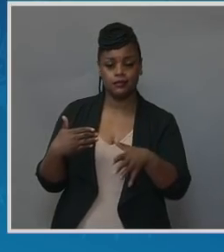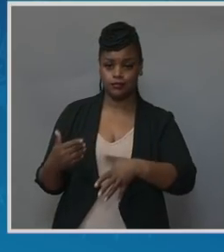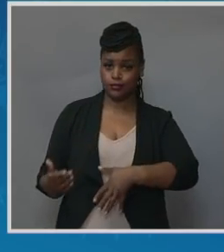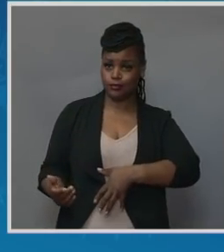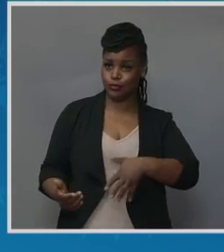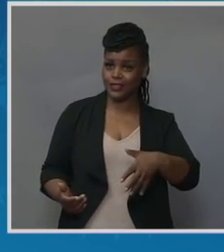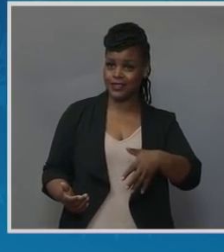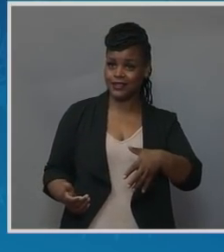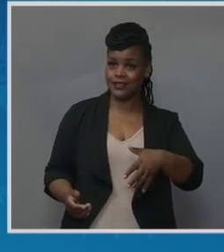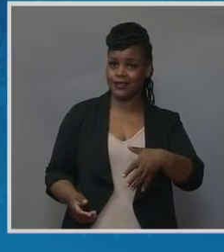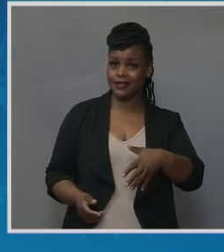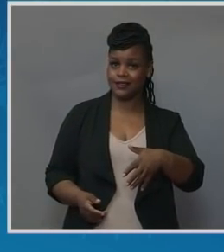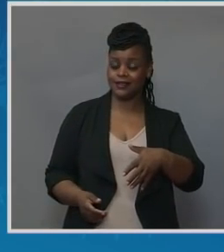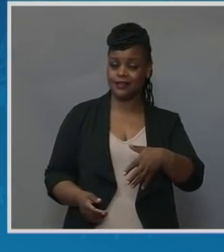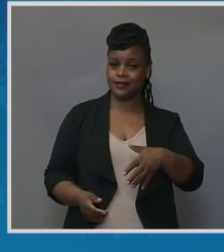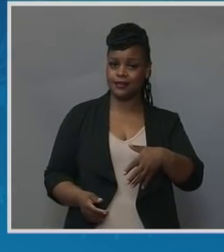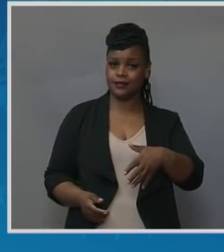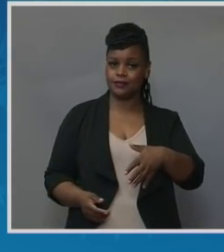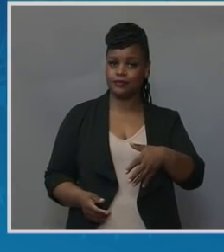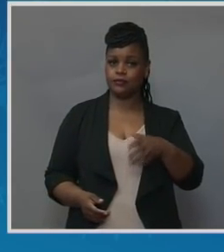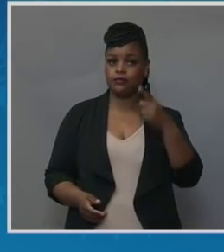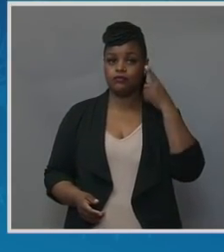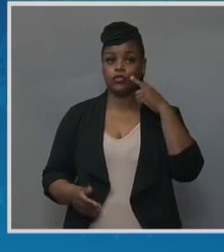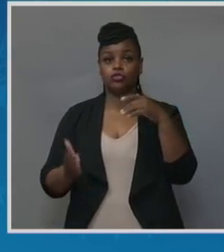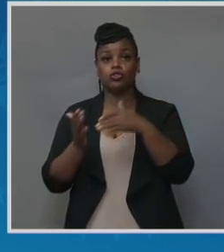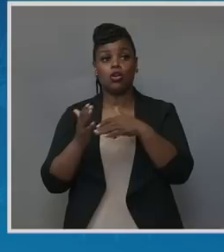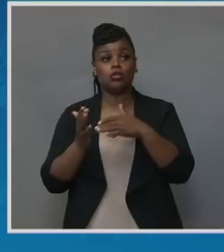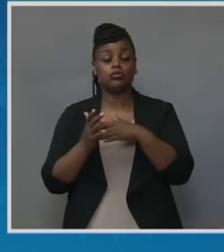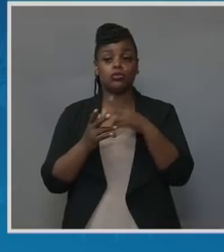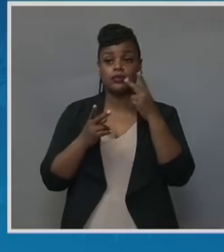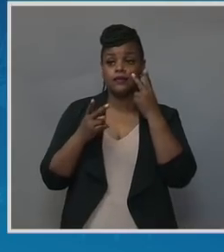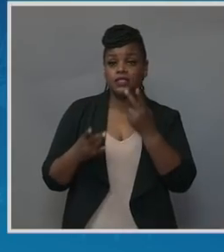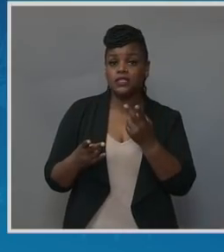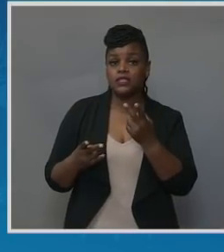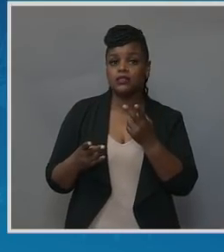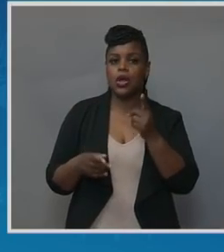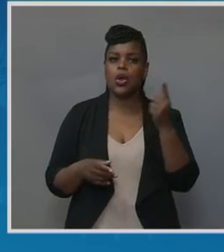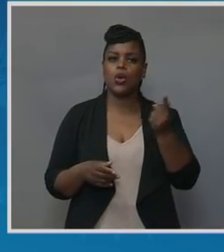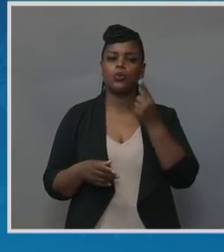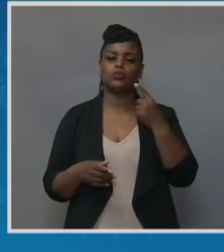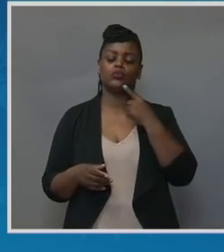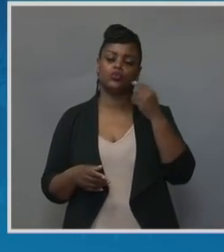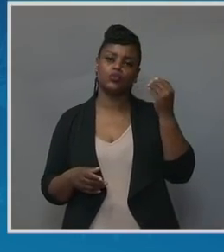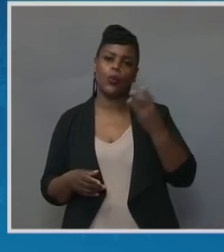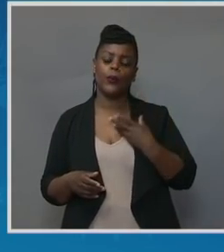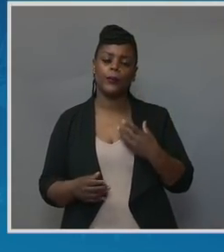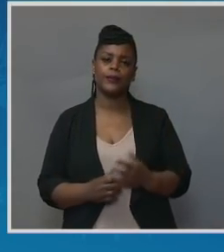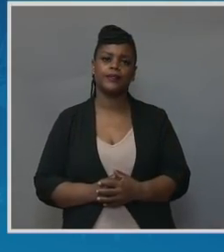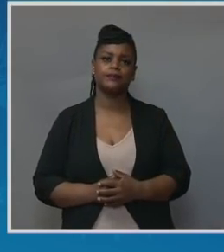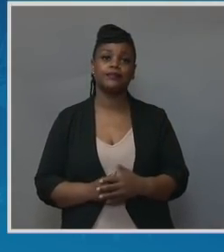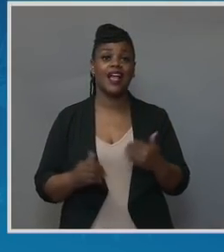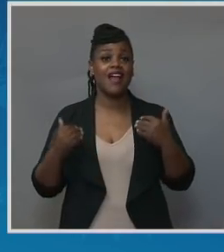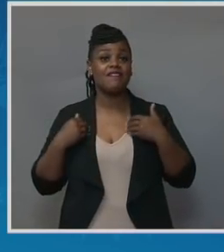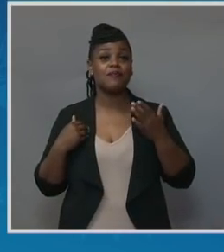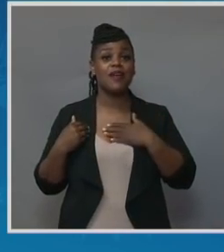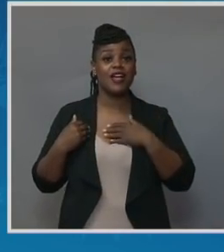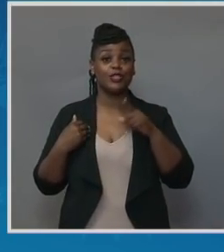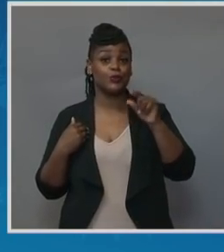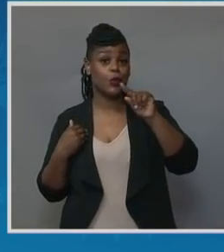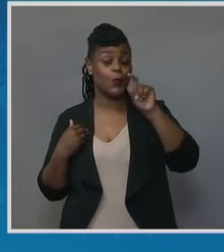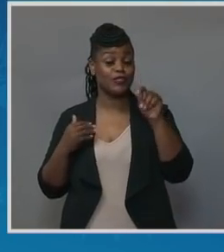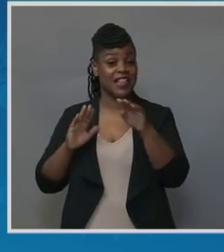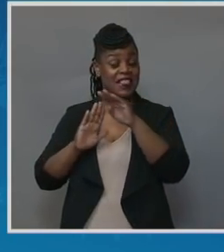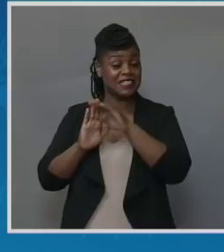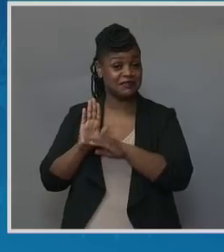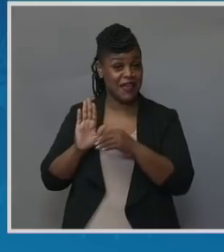For her doctor's visits, she had a notebook and she would say to me, I have my 20 questions list. I don't